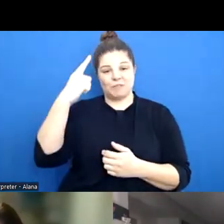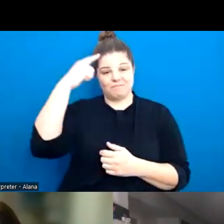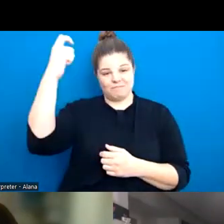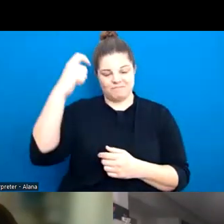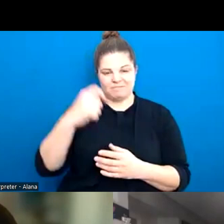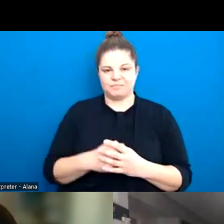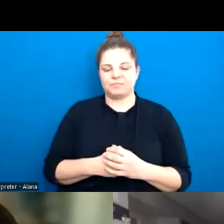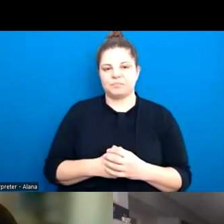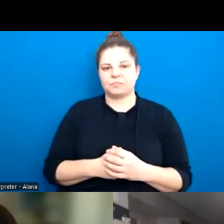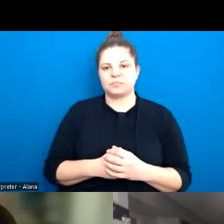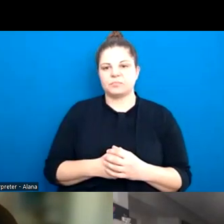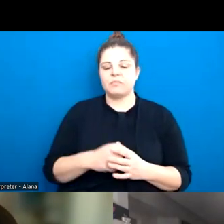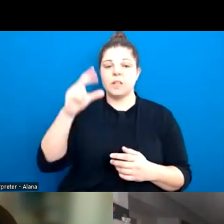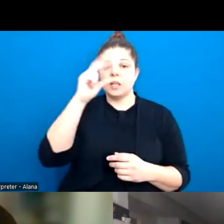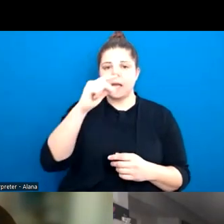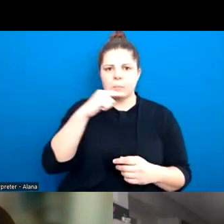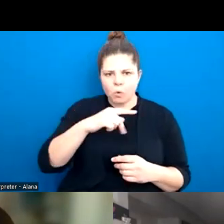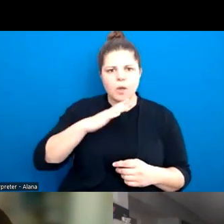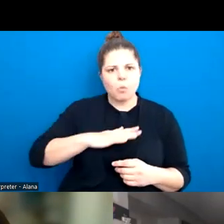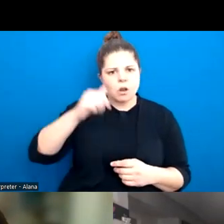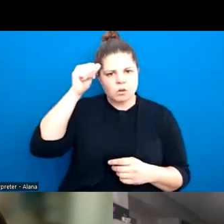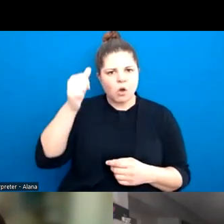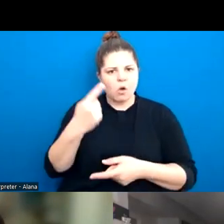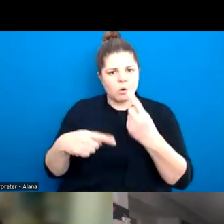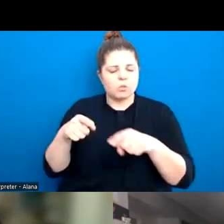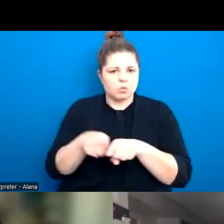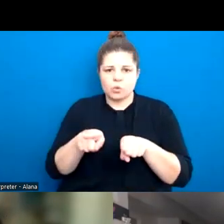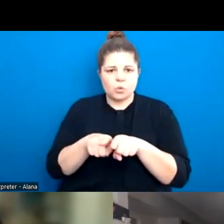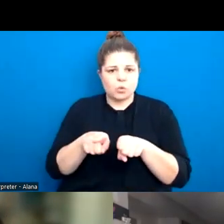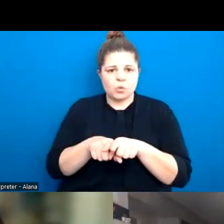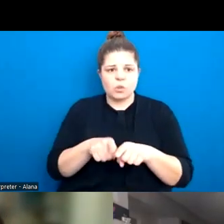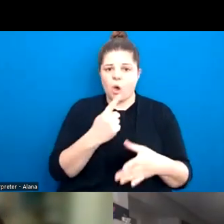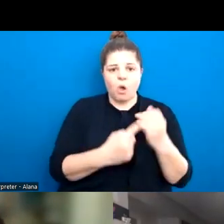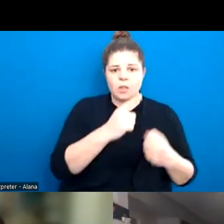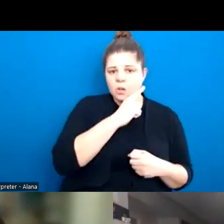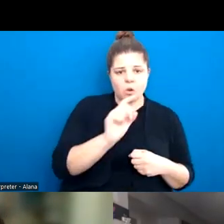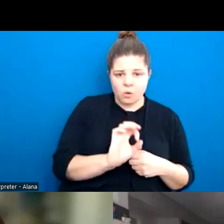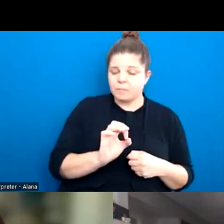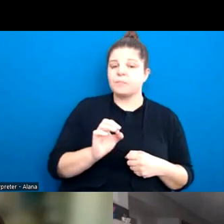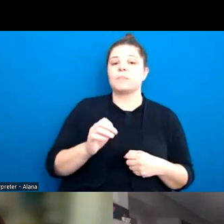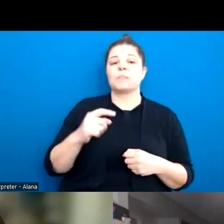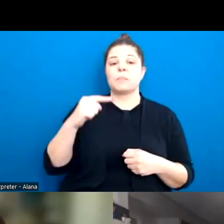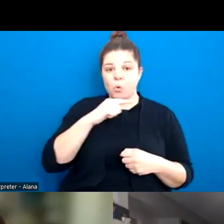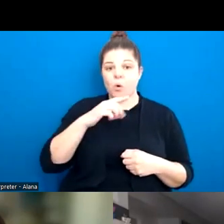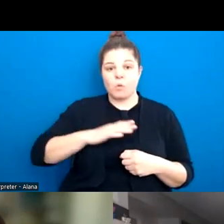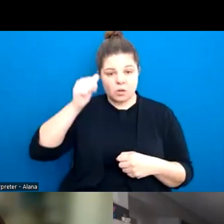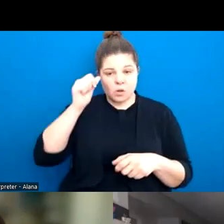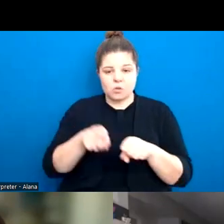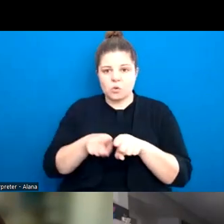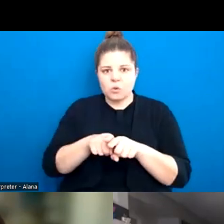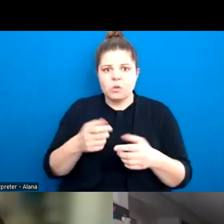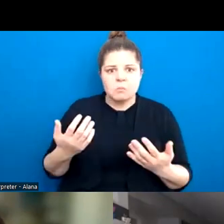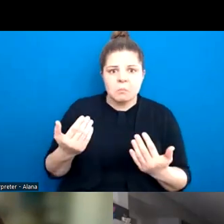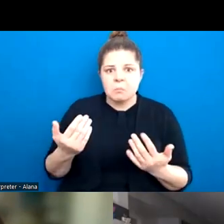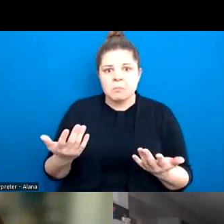they're just as hungry for this information as everybody else. They're, they're, they're greedy for it. They want things set out to be, and to be